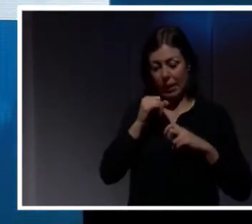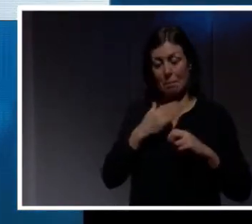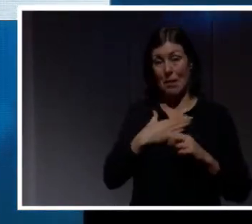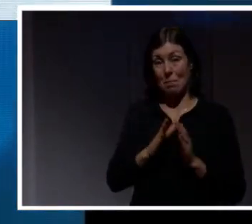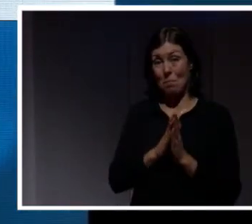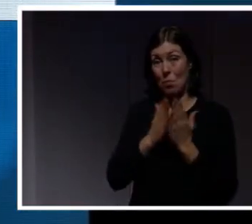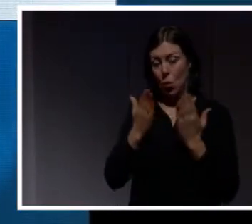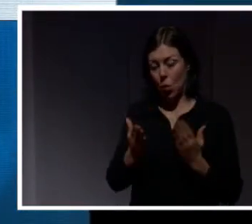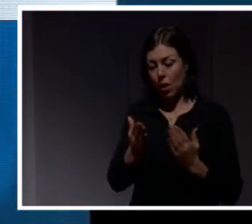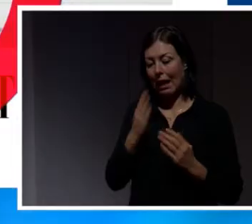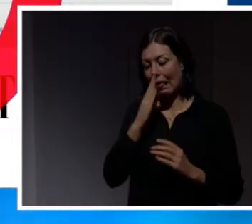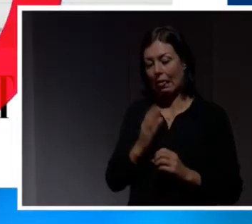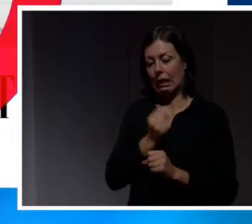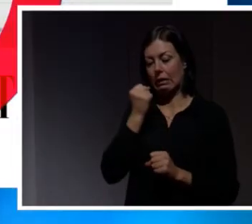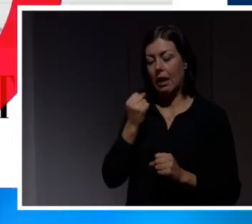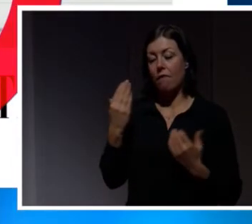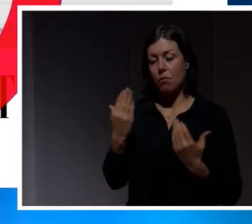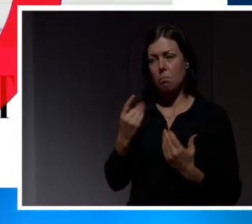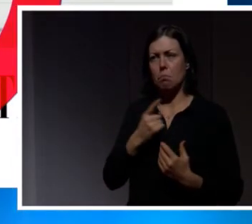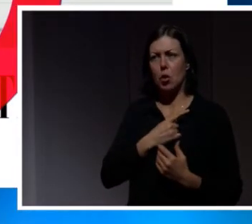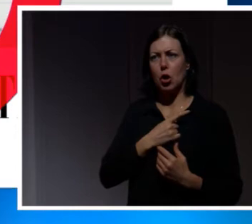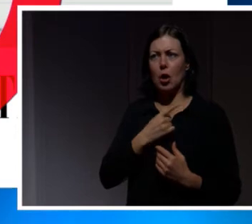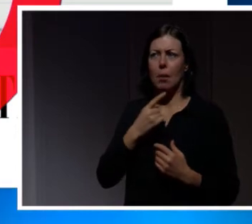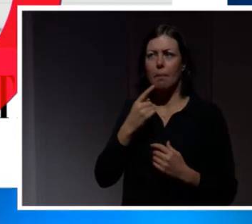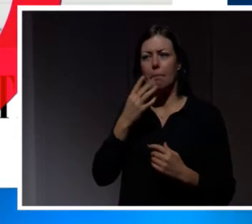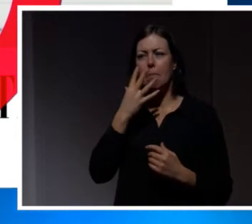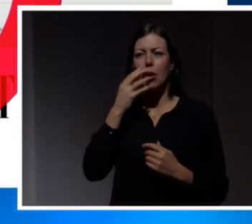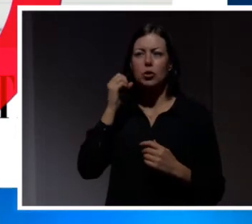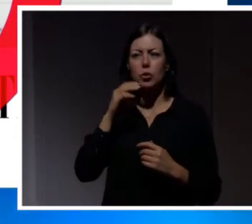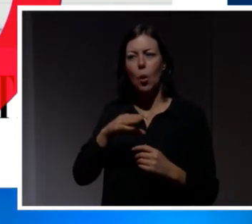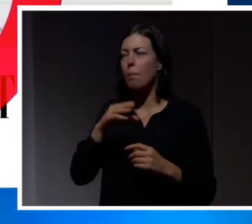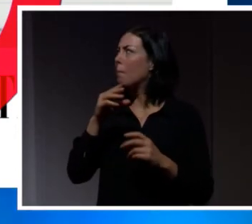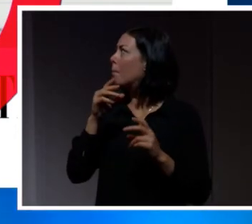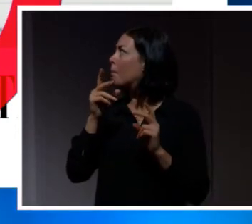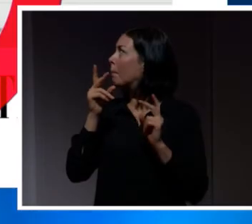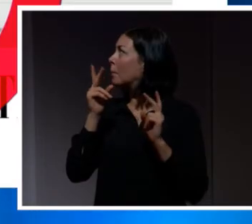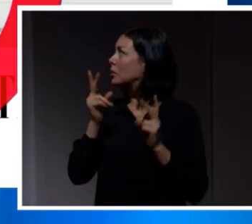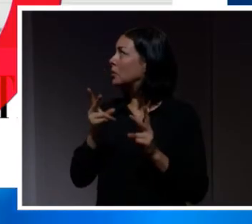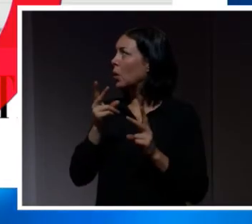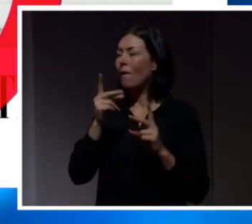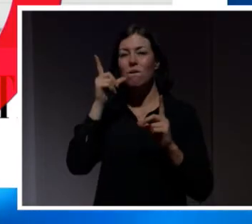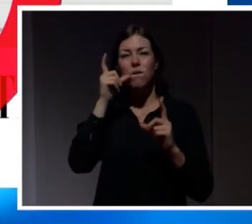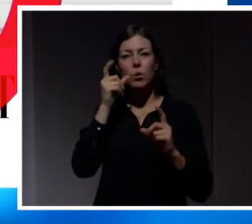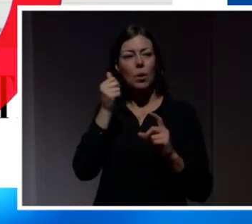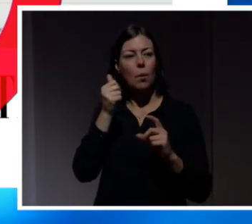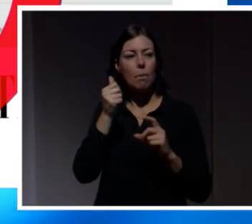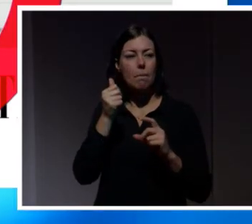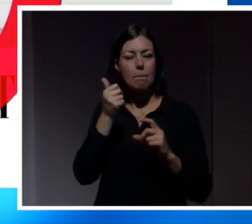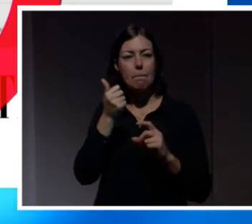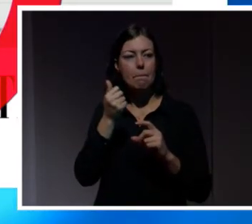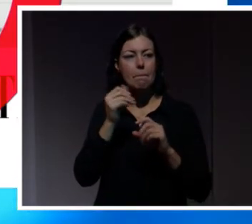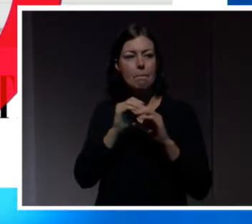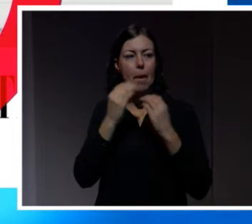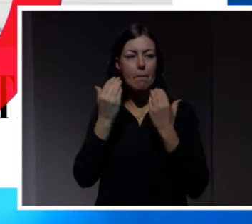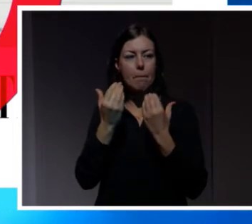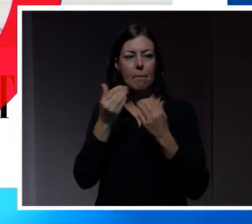that a lot of the things you hear about, like filter bubbles and echo chambers, when you look in detail in how